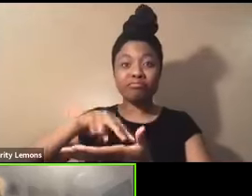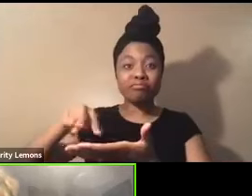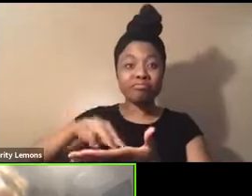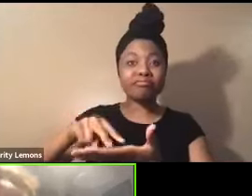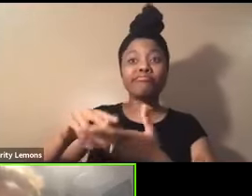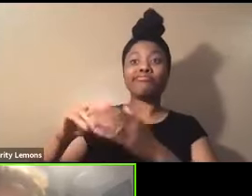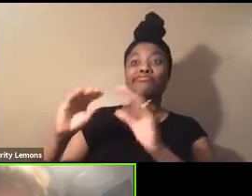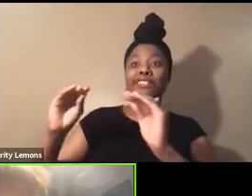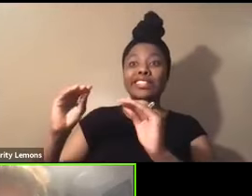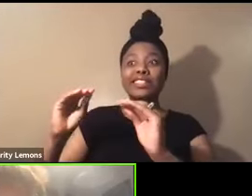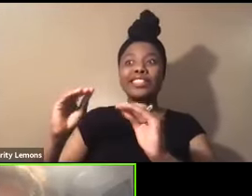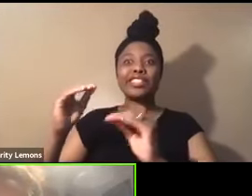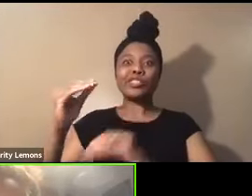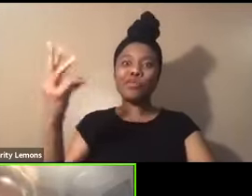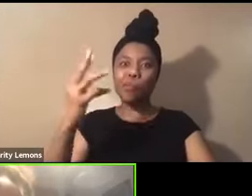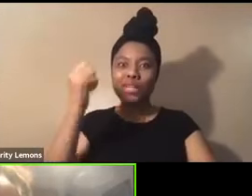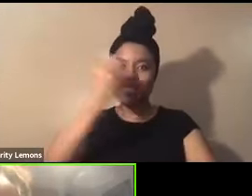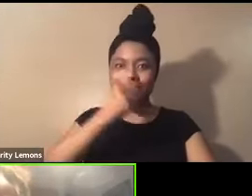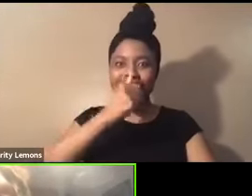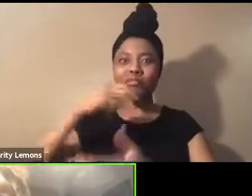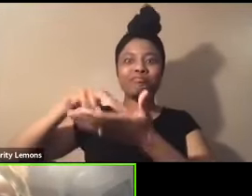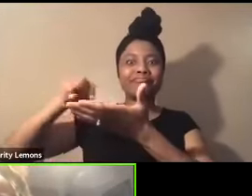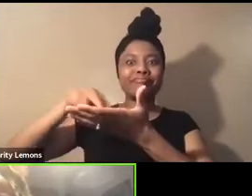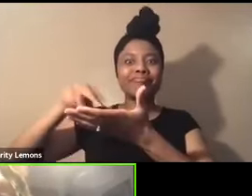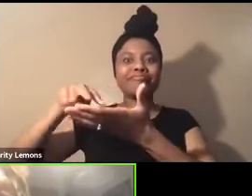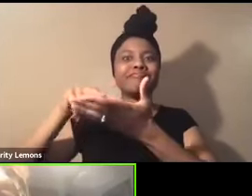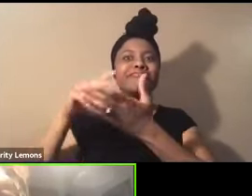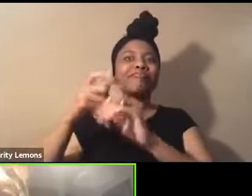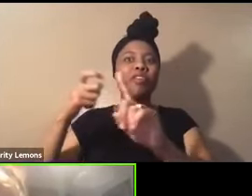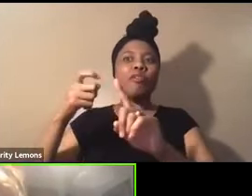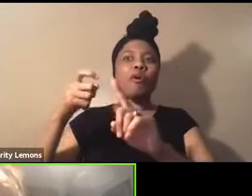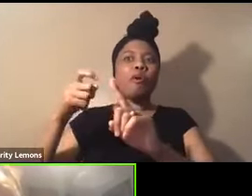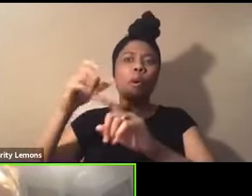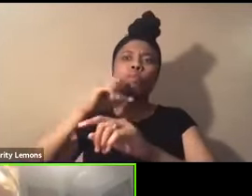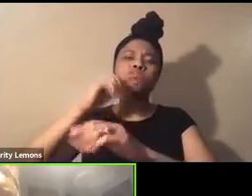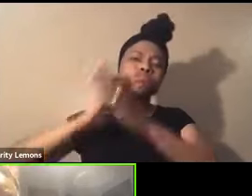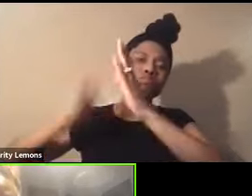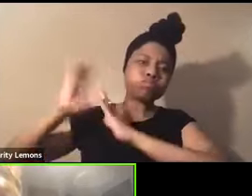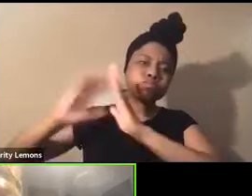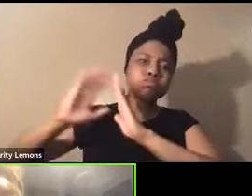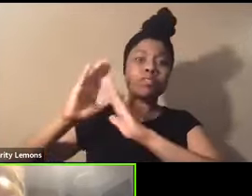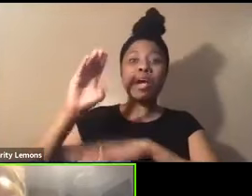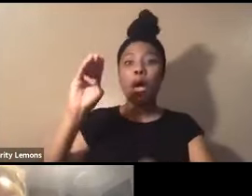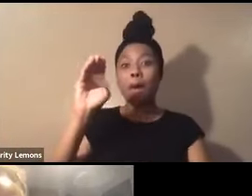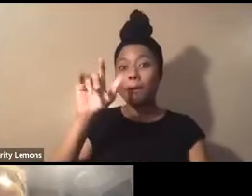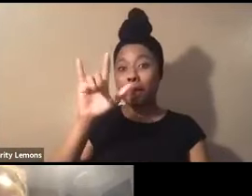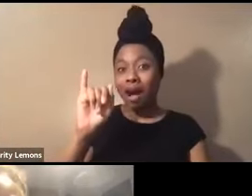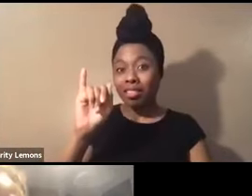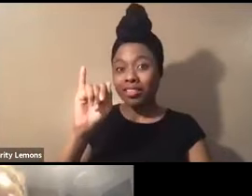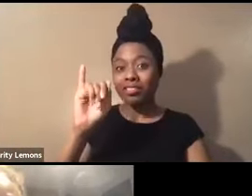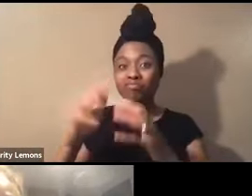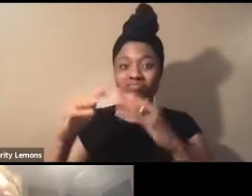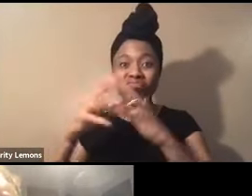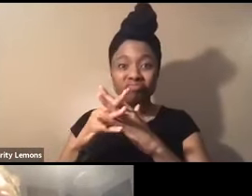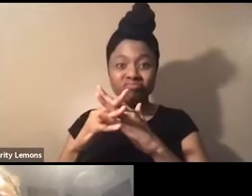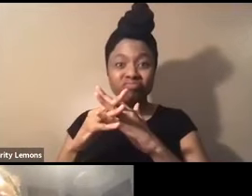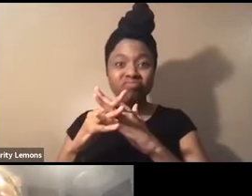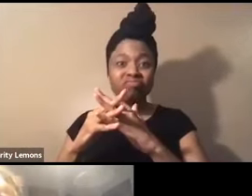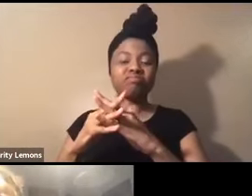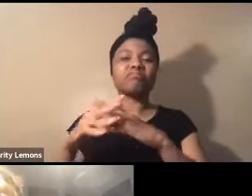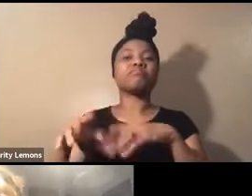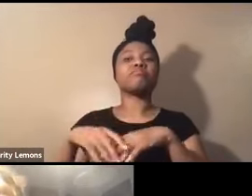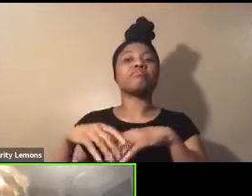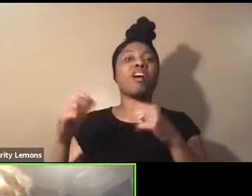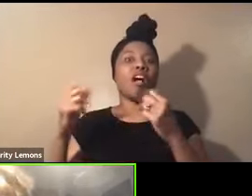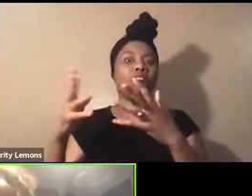teach dance, West African dance that, um, derives from the old empire of Mali. So, um, and a lot of